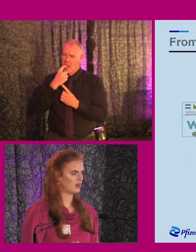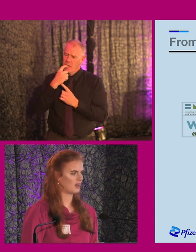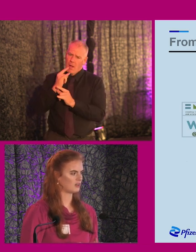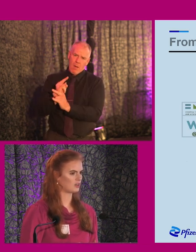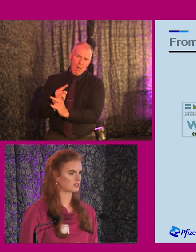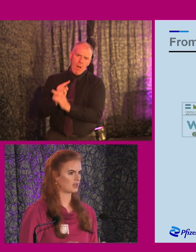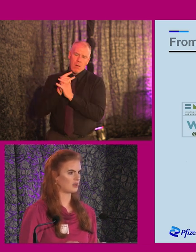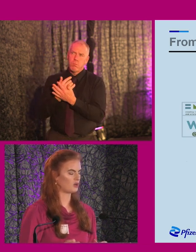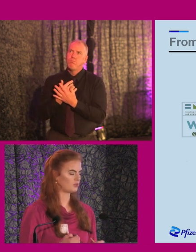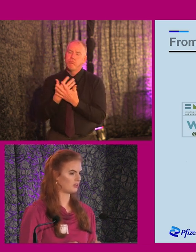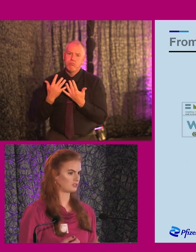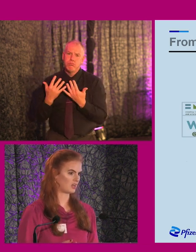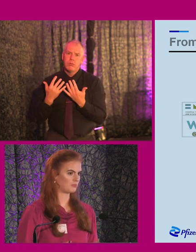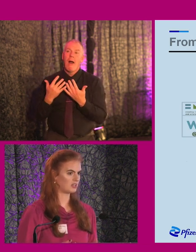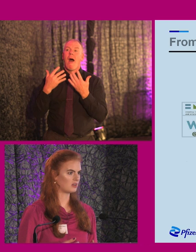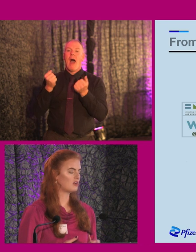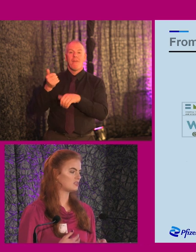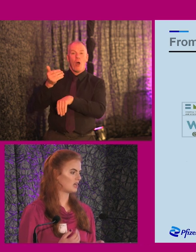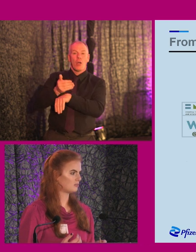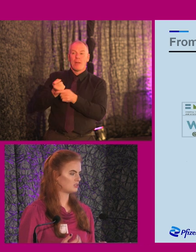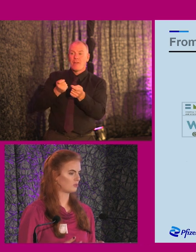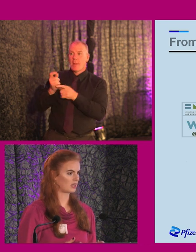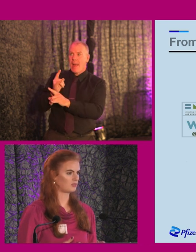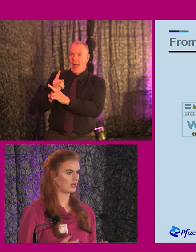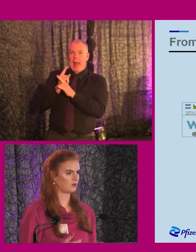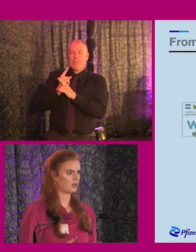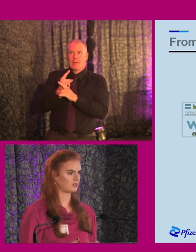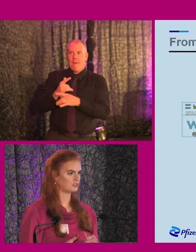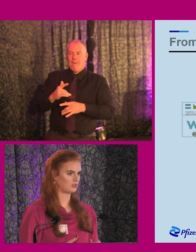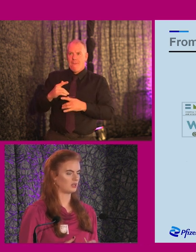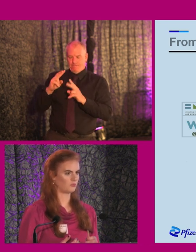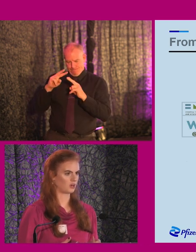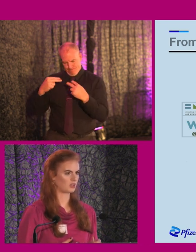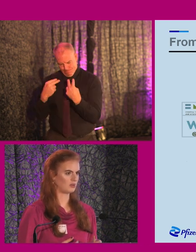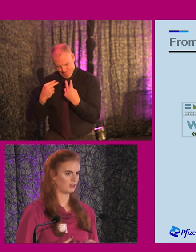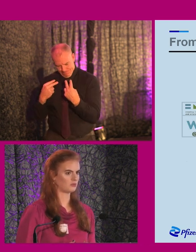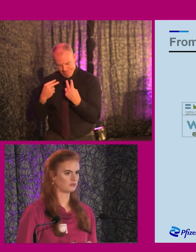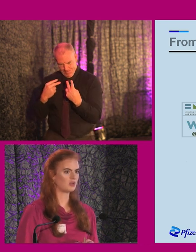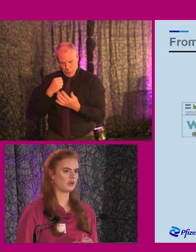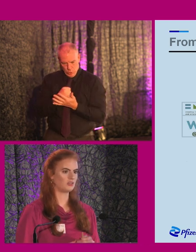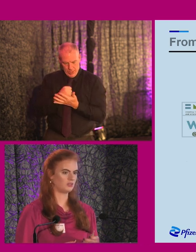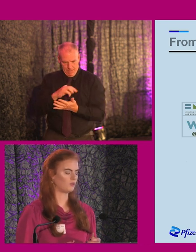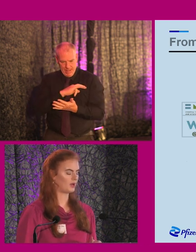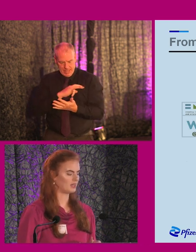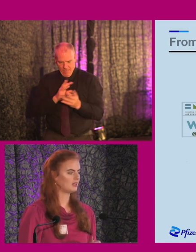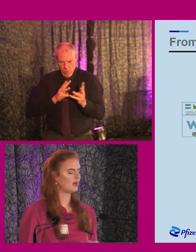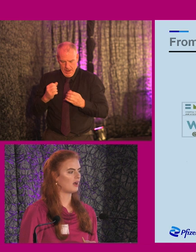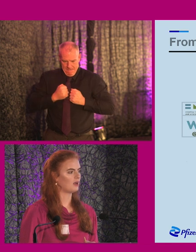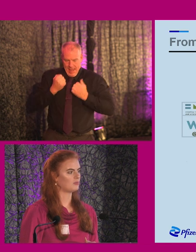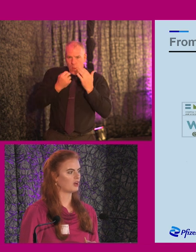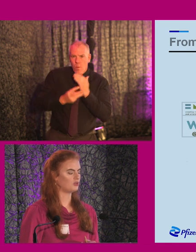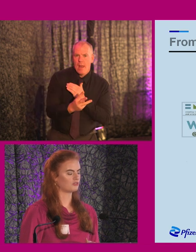got occupational therapy there to help me to work out how I could study and work in my own unique way.